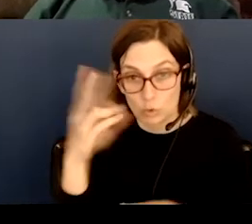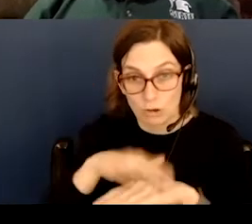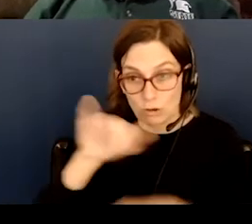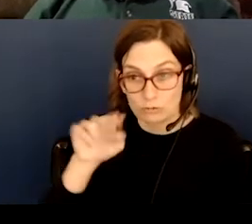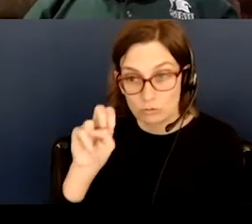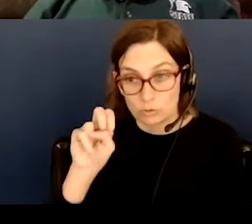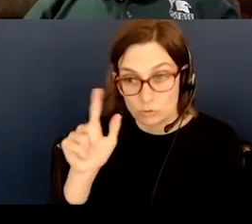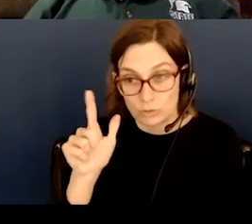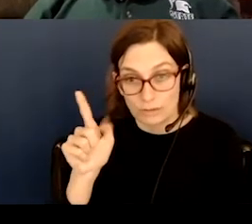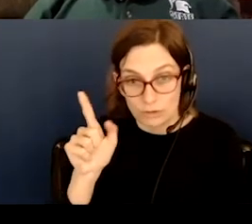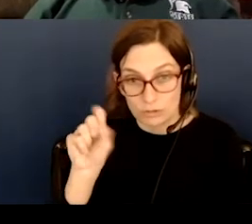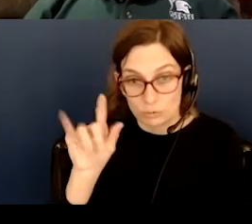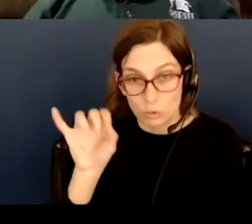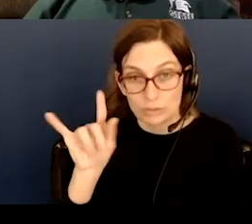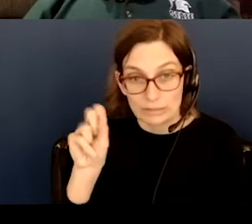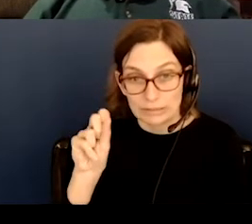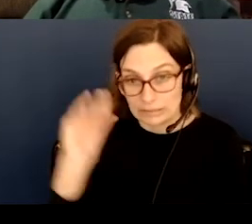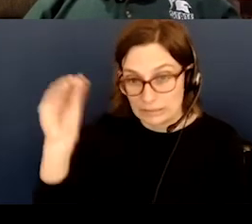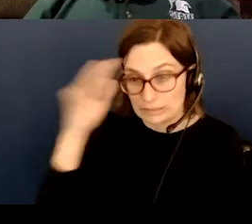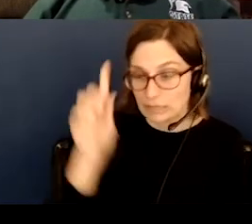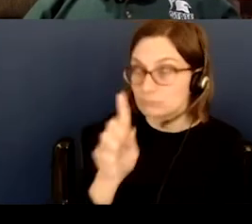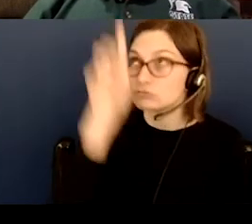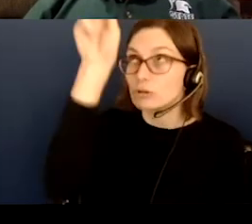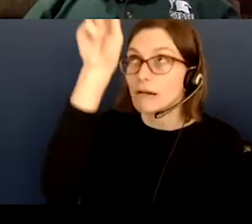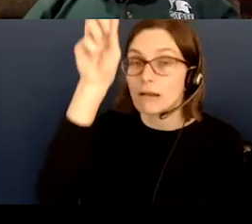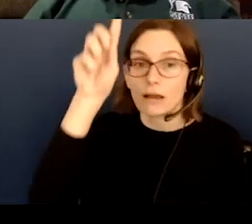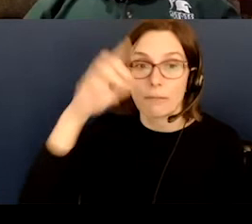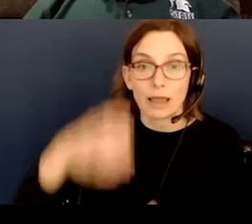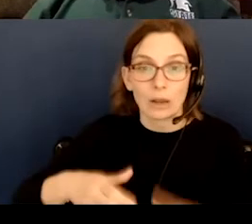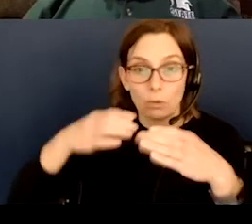sun is directly overhead at a well in a town in southern Egypt.